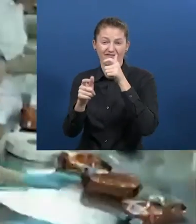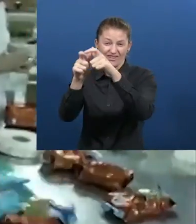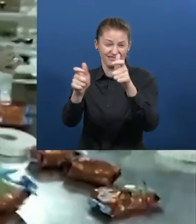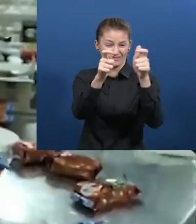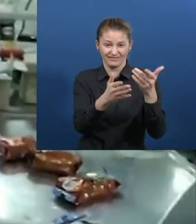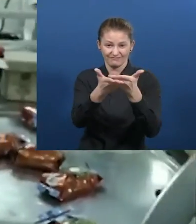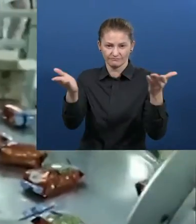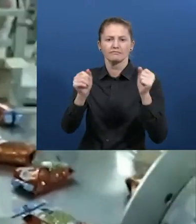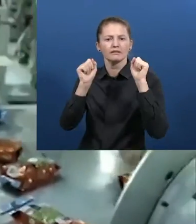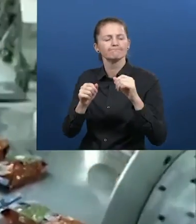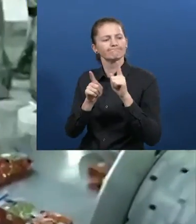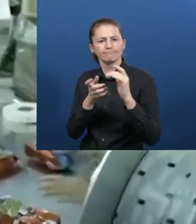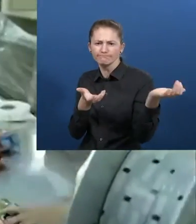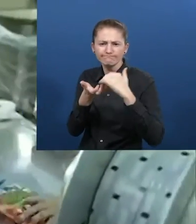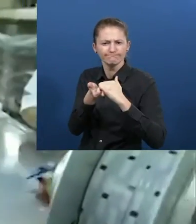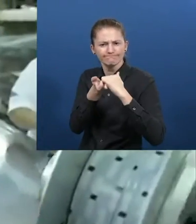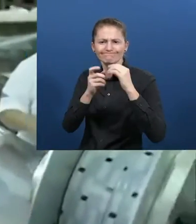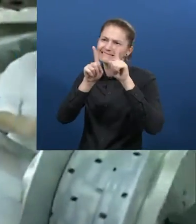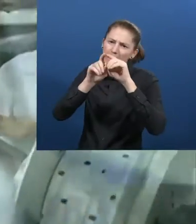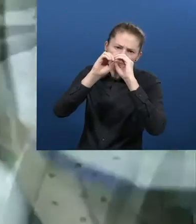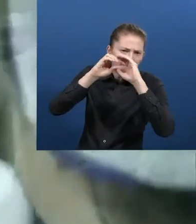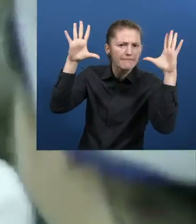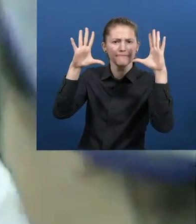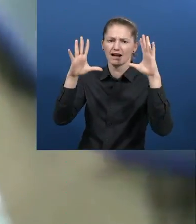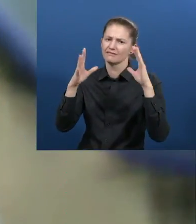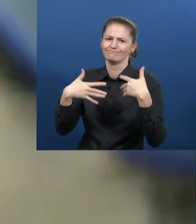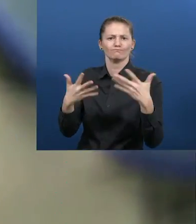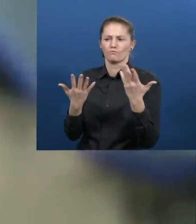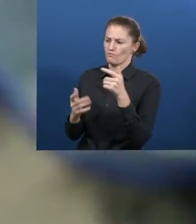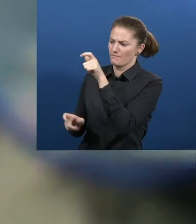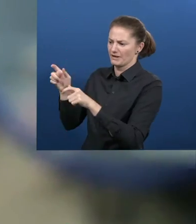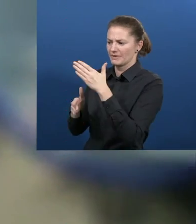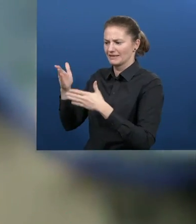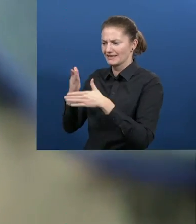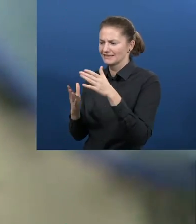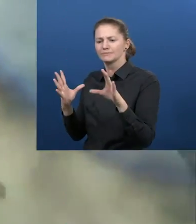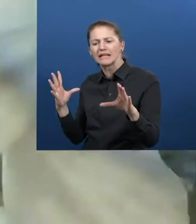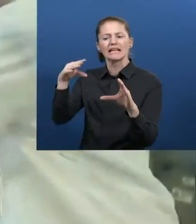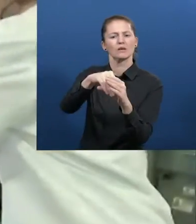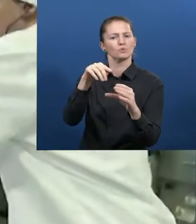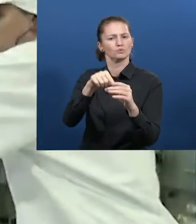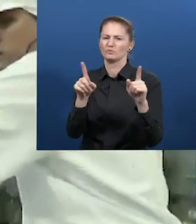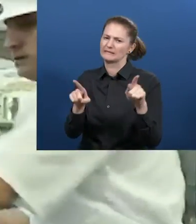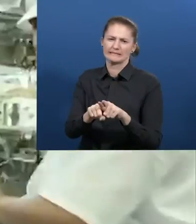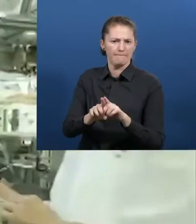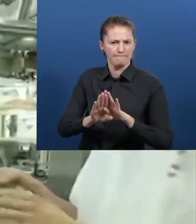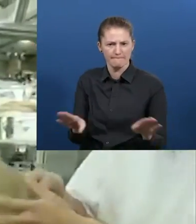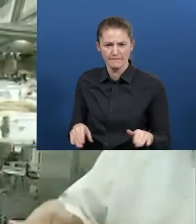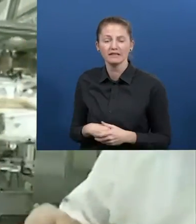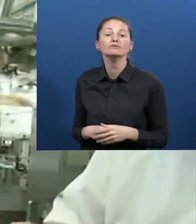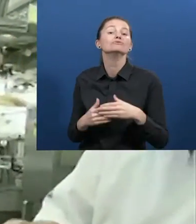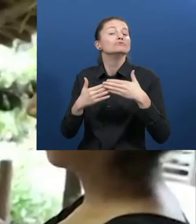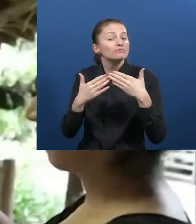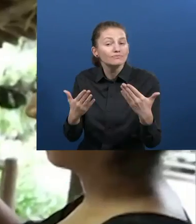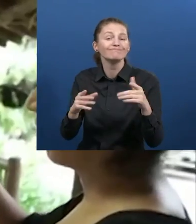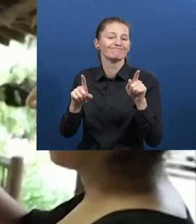visión sobre lo que es la inclusión laboral de las personas con discapacidad. Un modelo territorial que en la medida que las entidades se